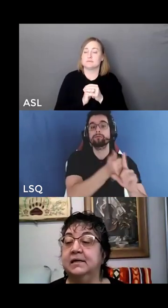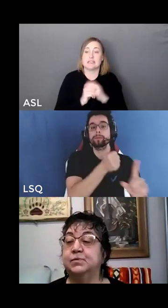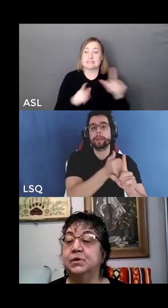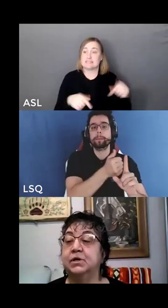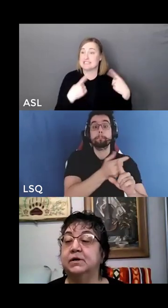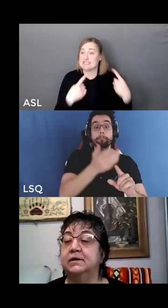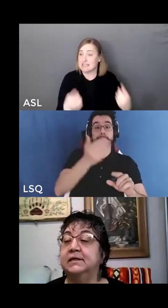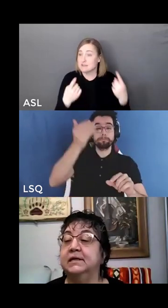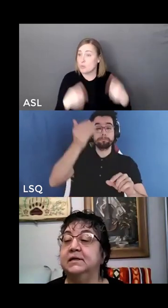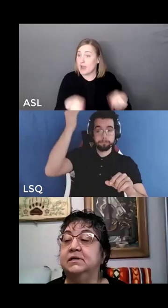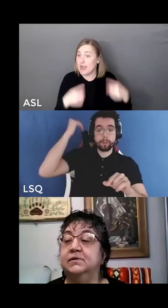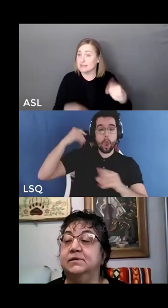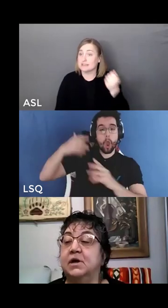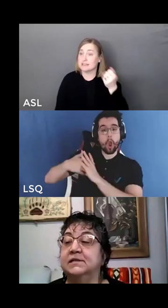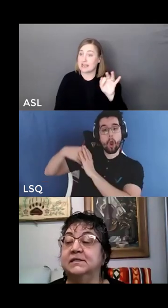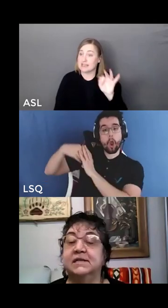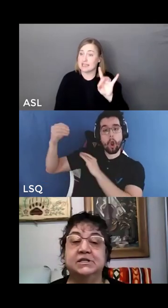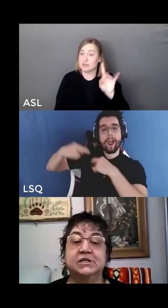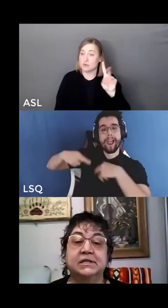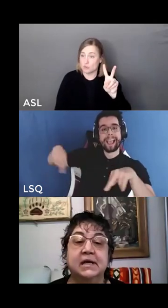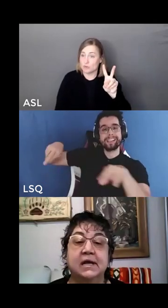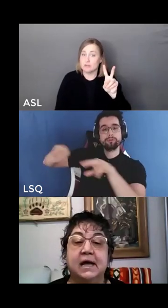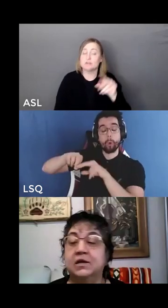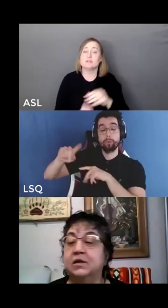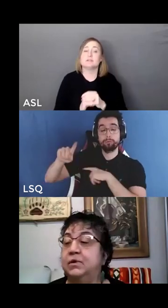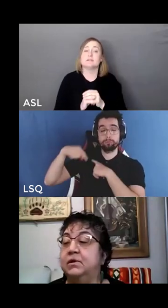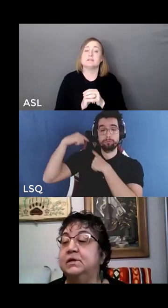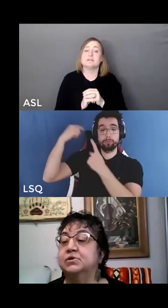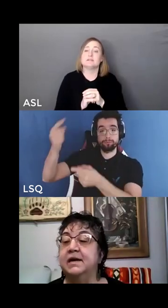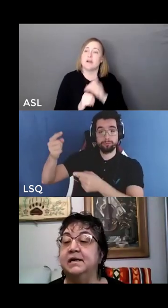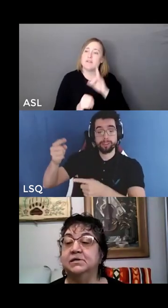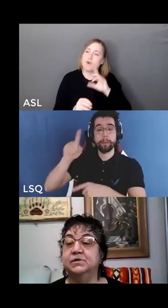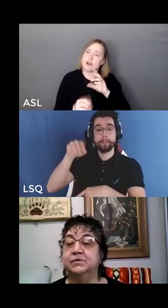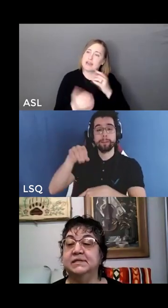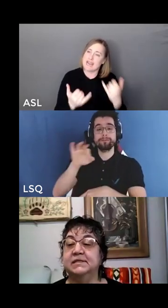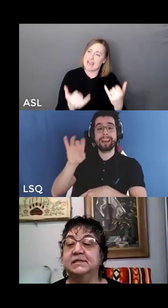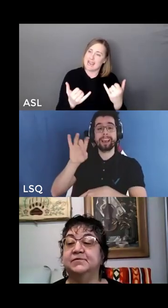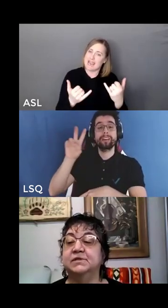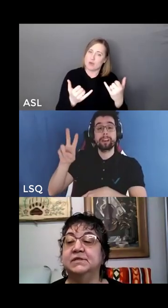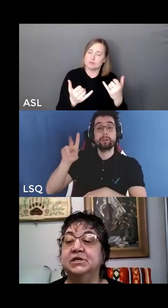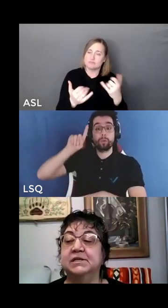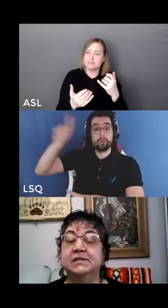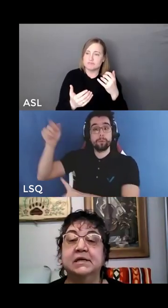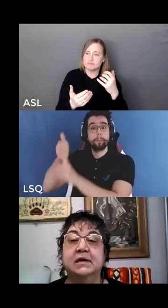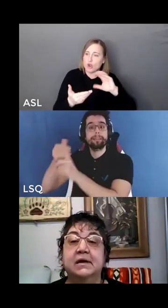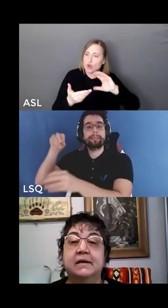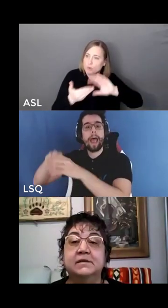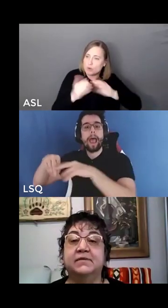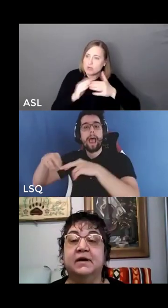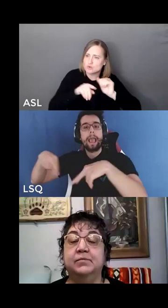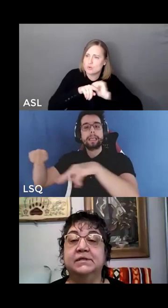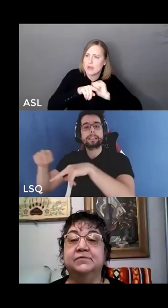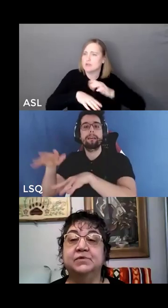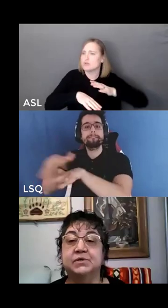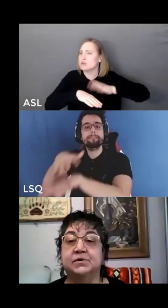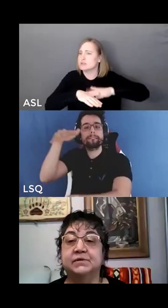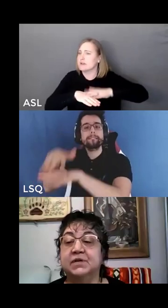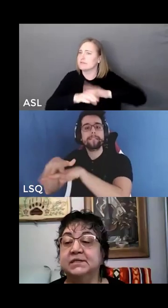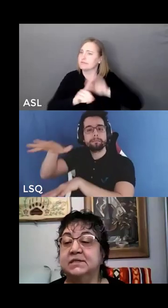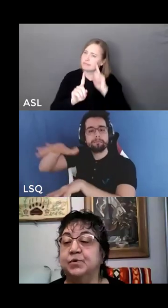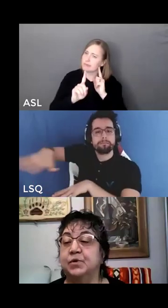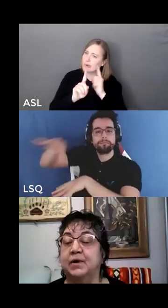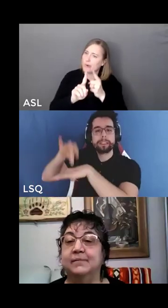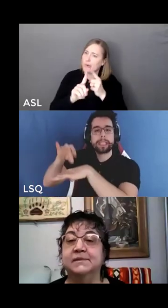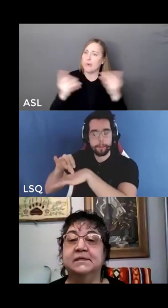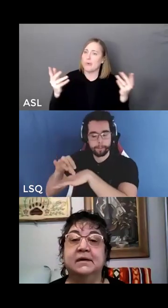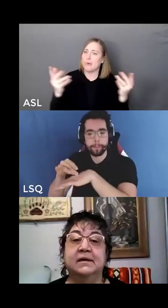he, his work currently includes consultation and community training to assist First Nations in the development of restorative